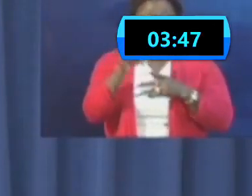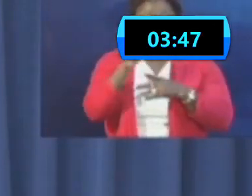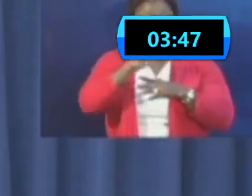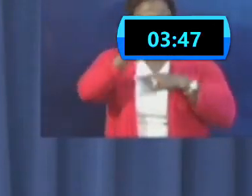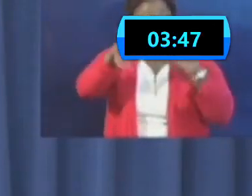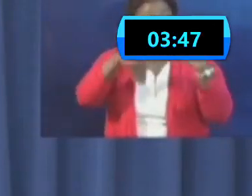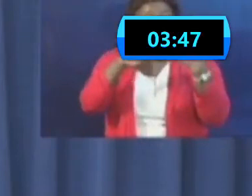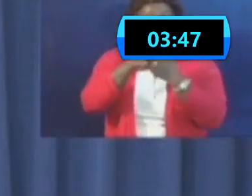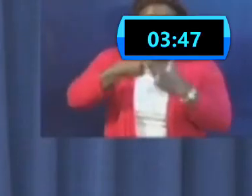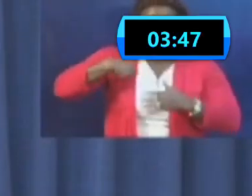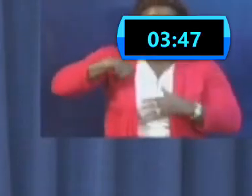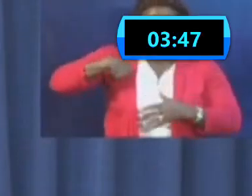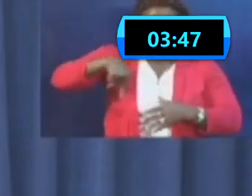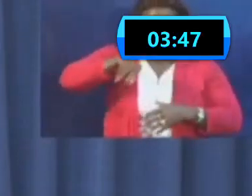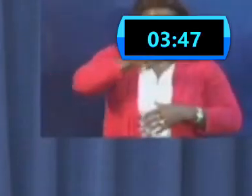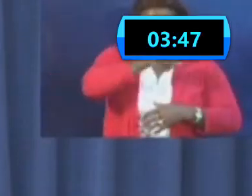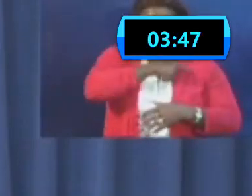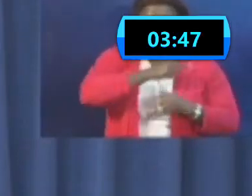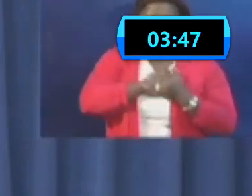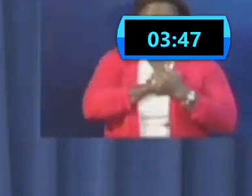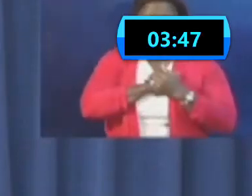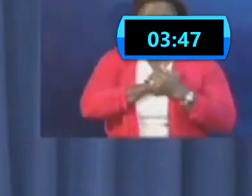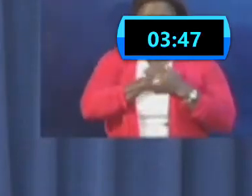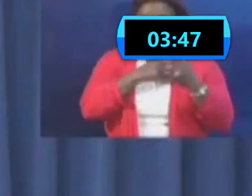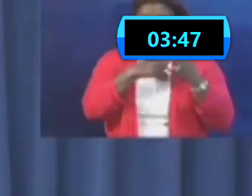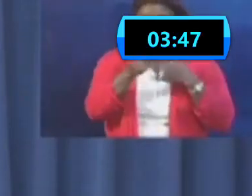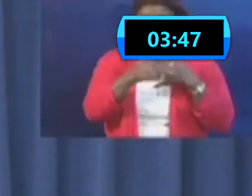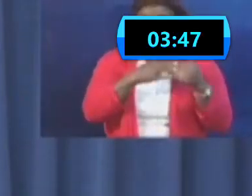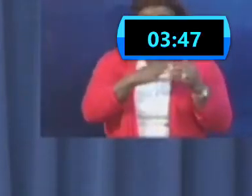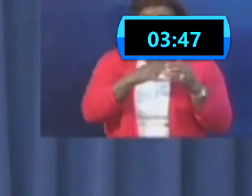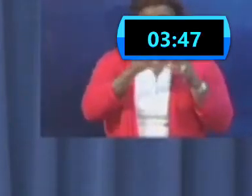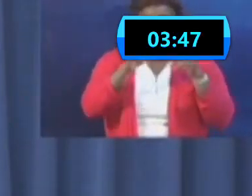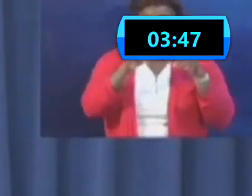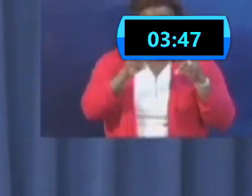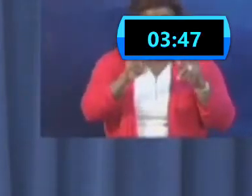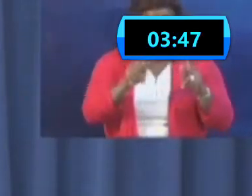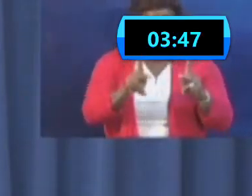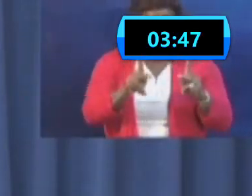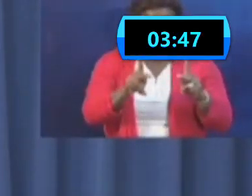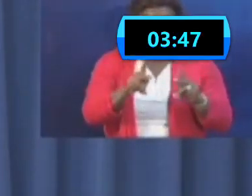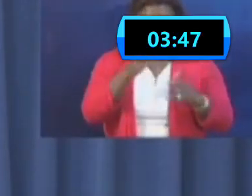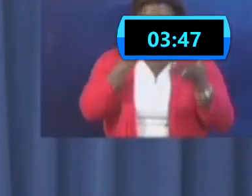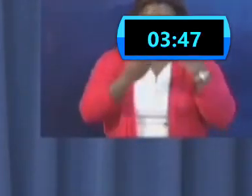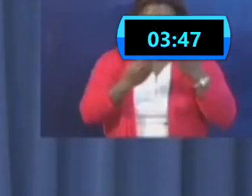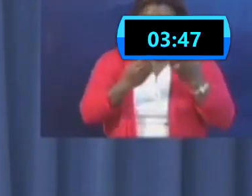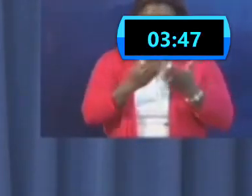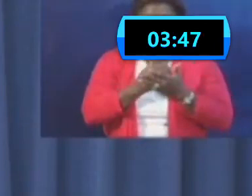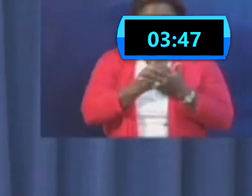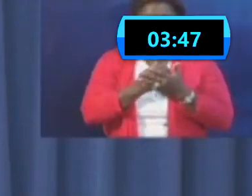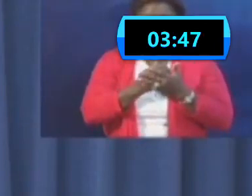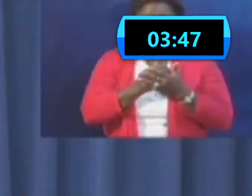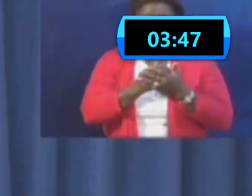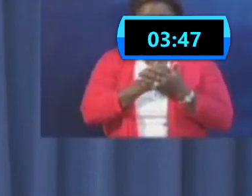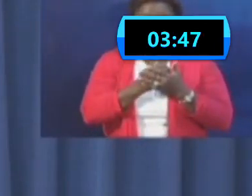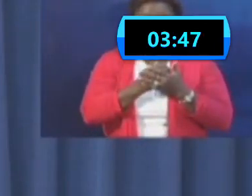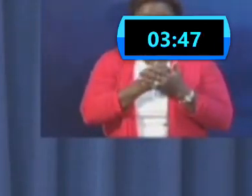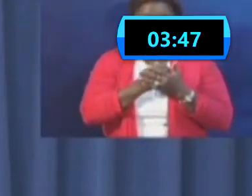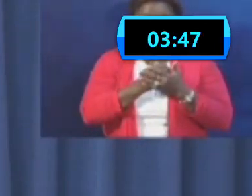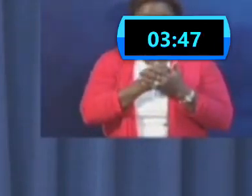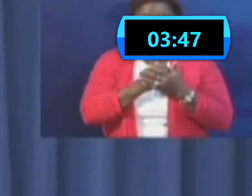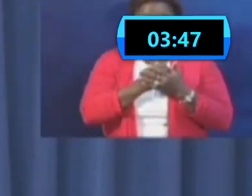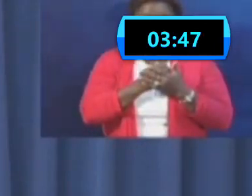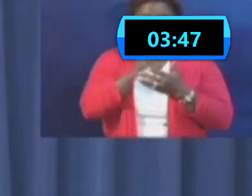right? Even the very one who would treat the person in an offhand manner might even be a person who's an